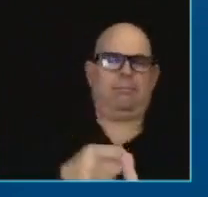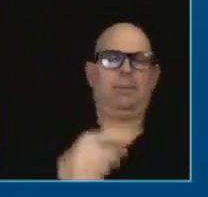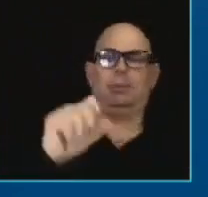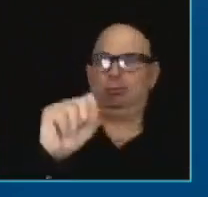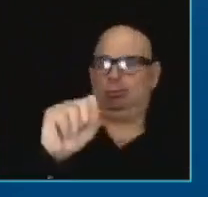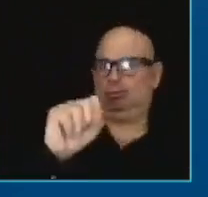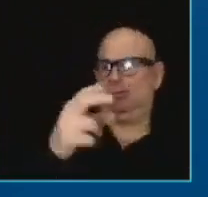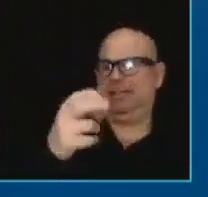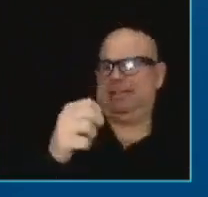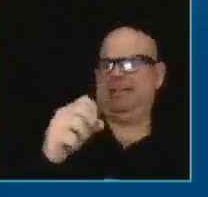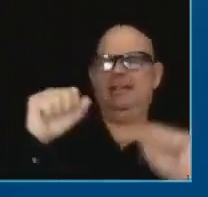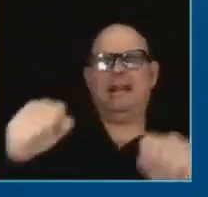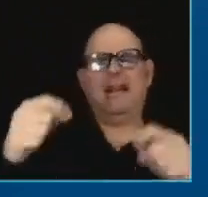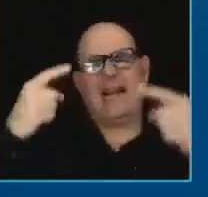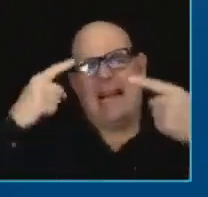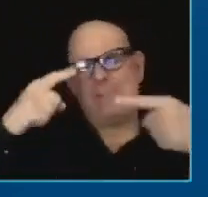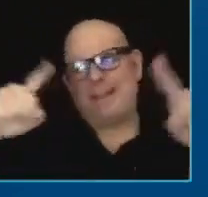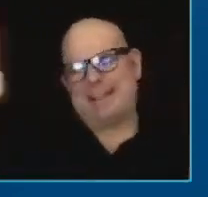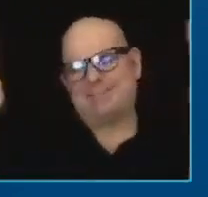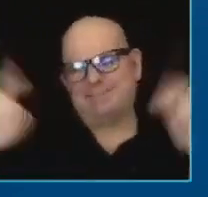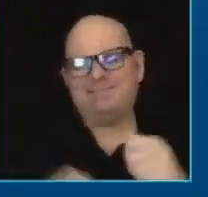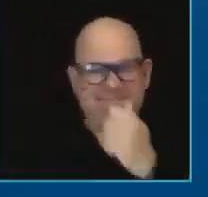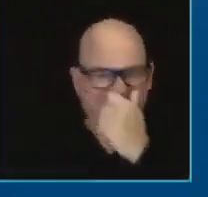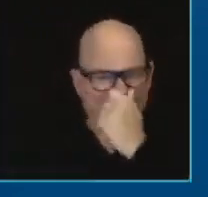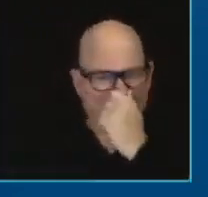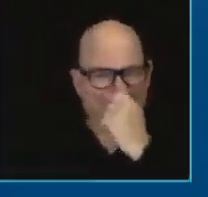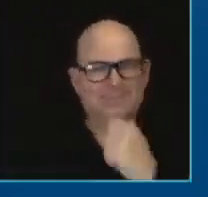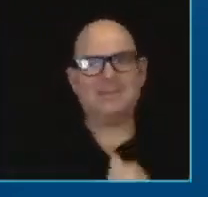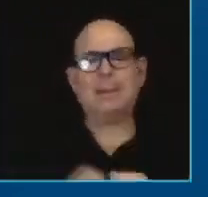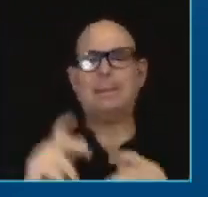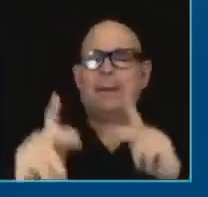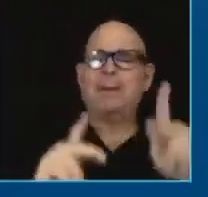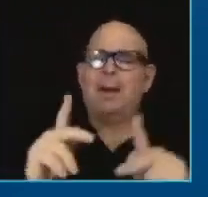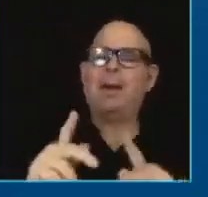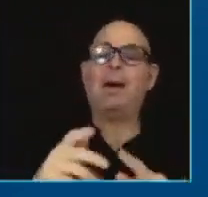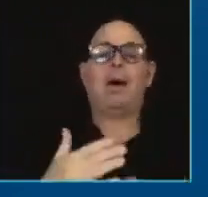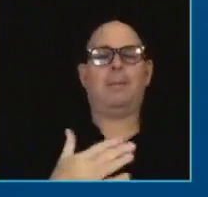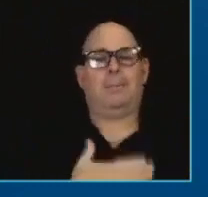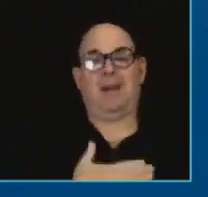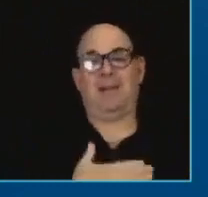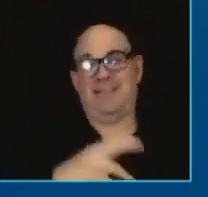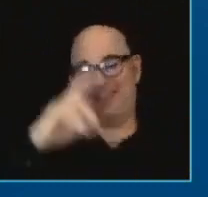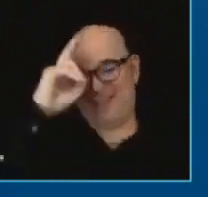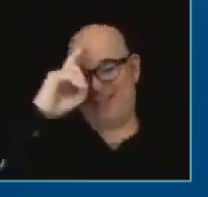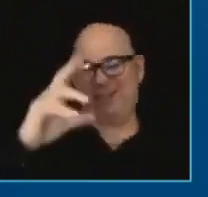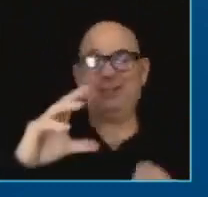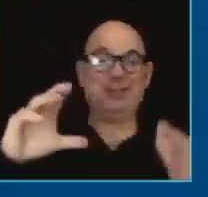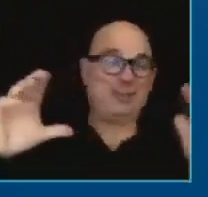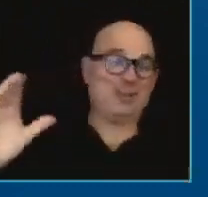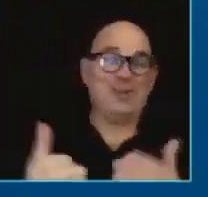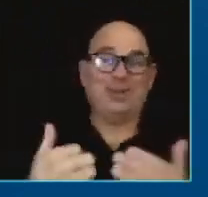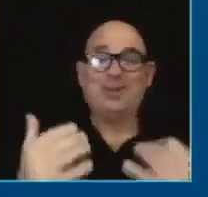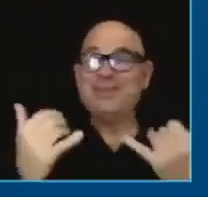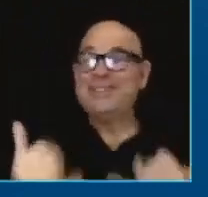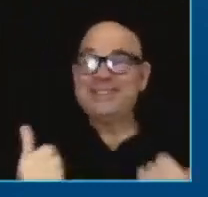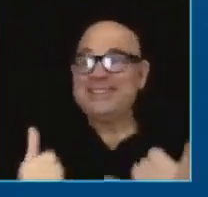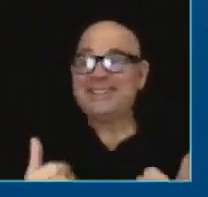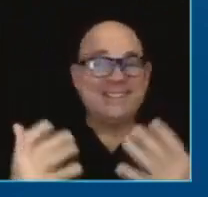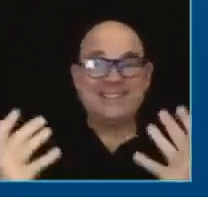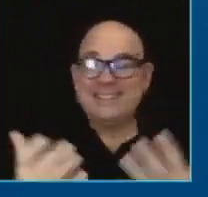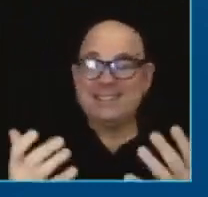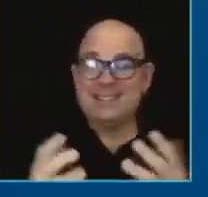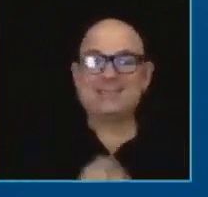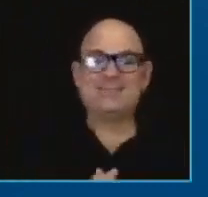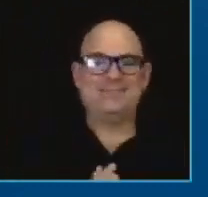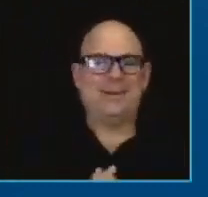Folks, it is indeed my honor now to introduce. Oh, well, she's not here yet,